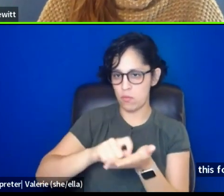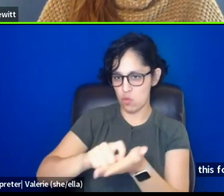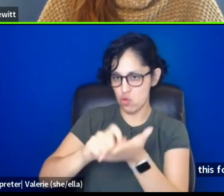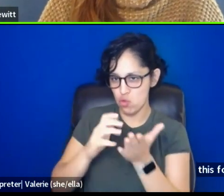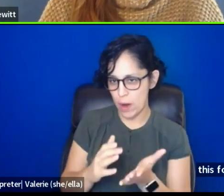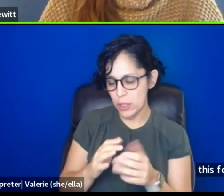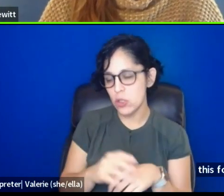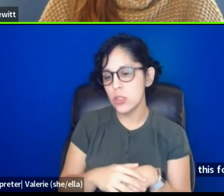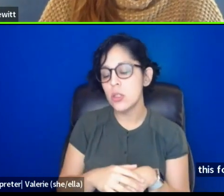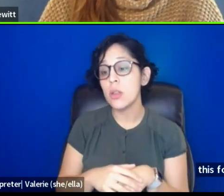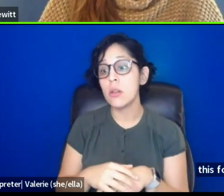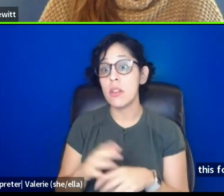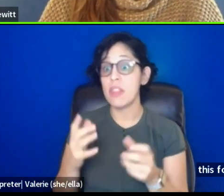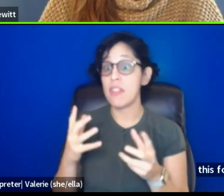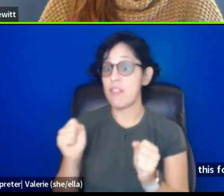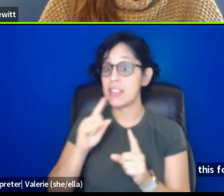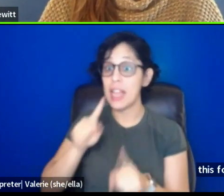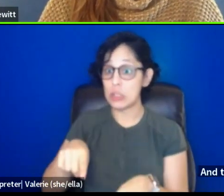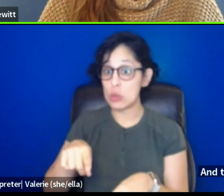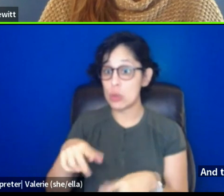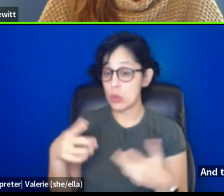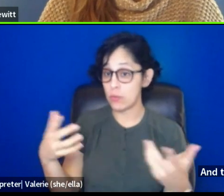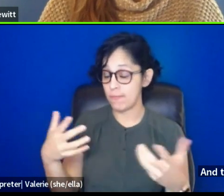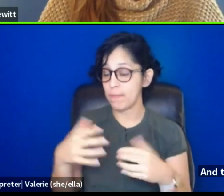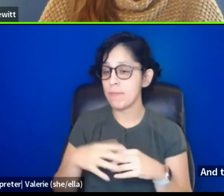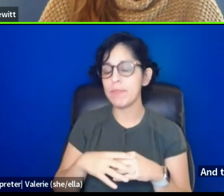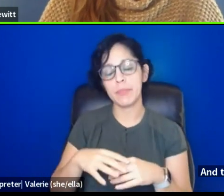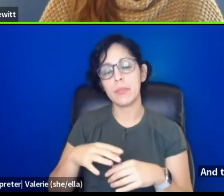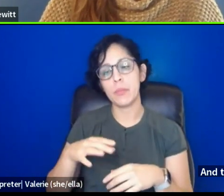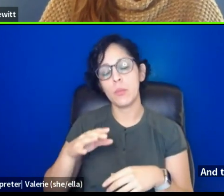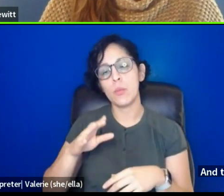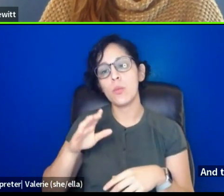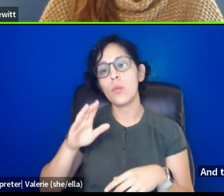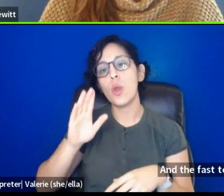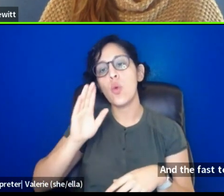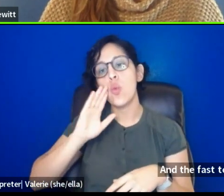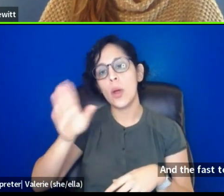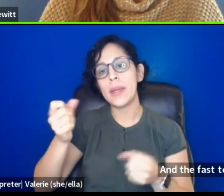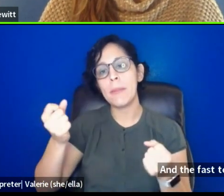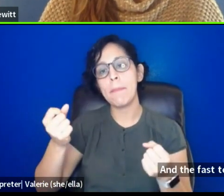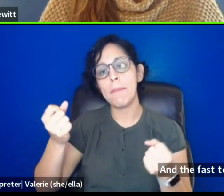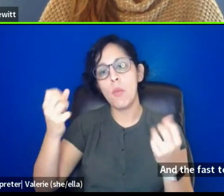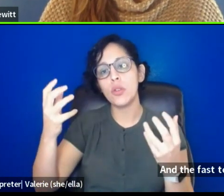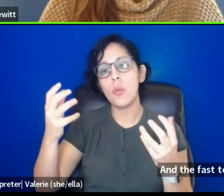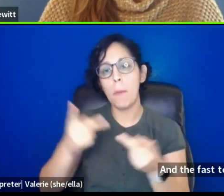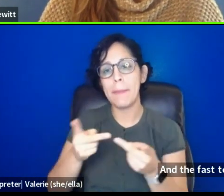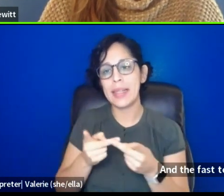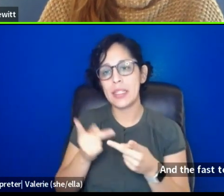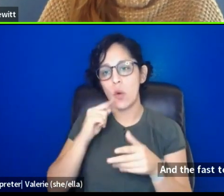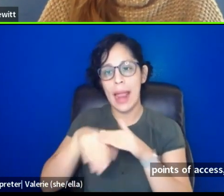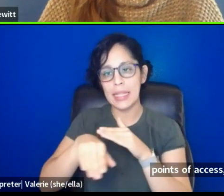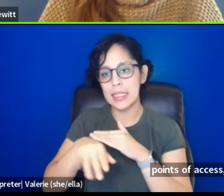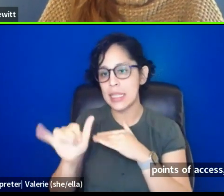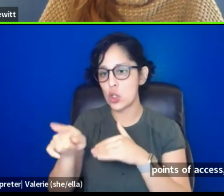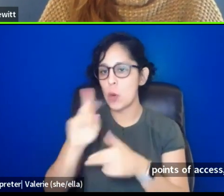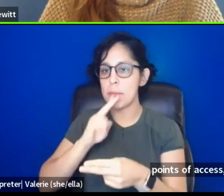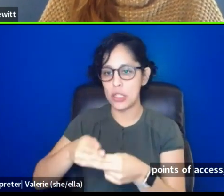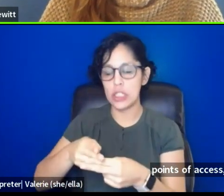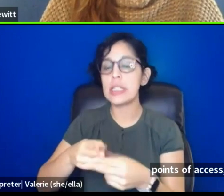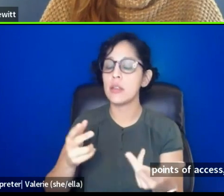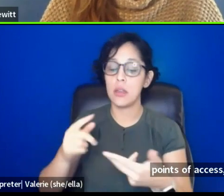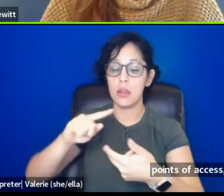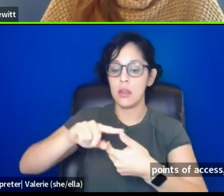and the fast answer is it, it will be multiple points of access, like your, like your instincts are feeling. So it will be